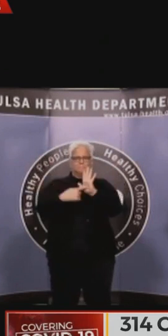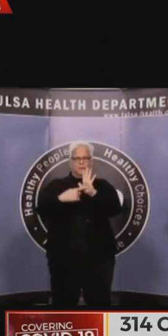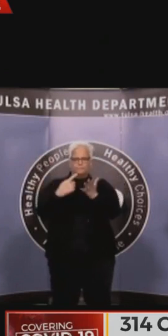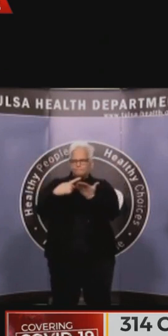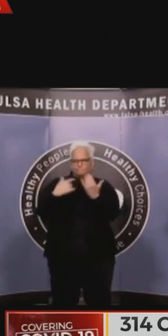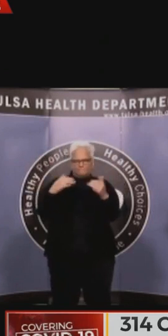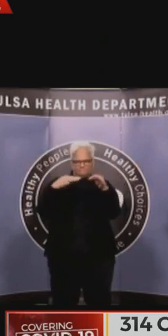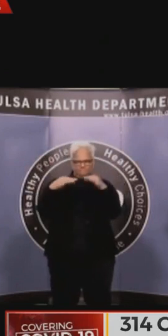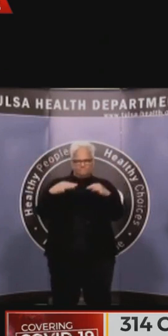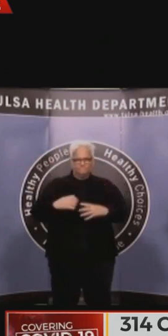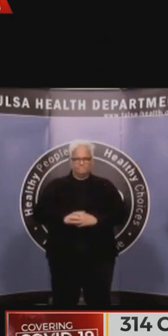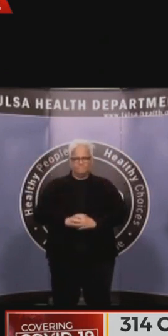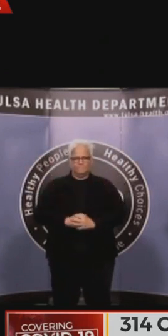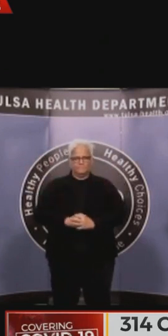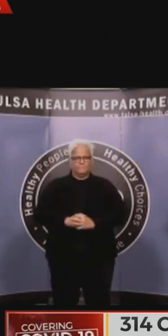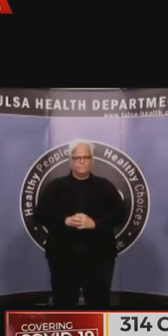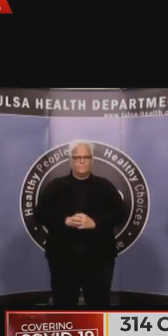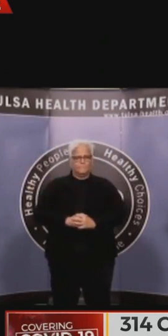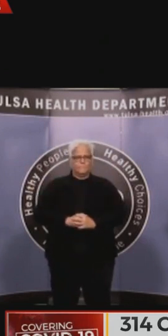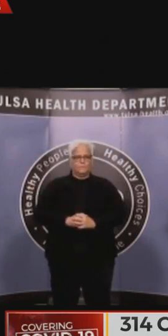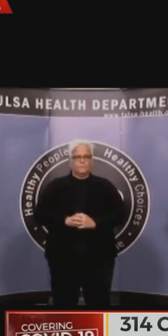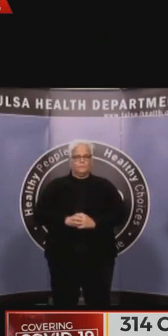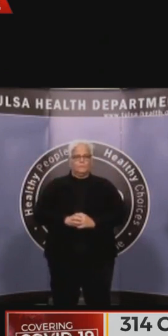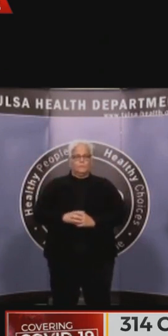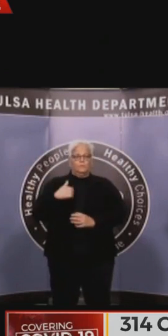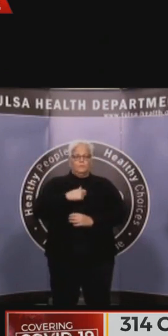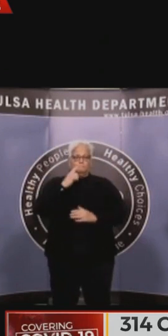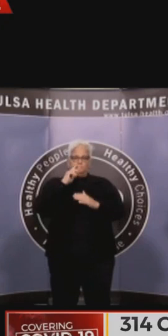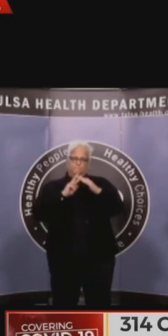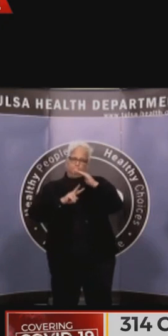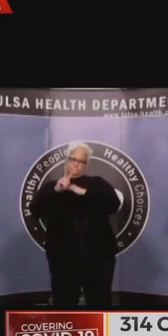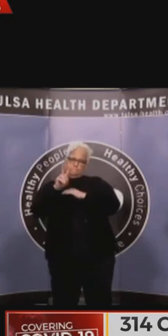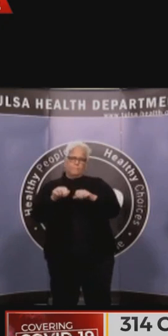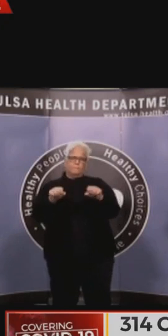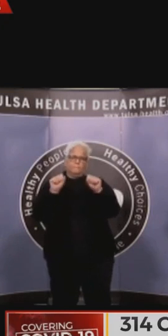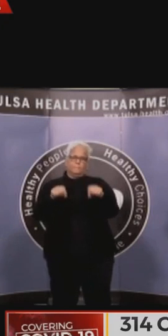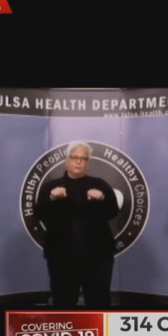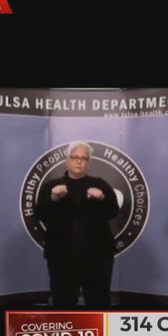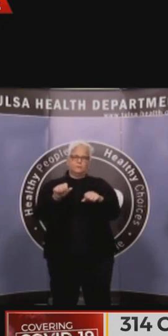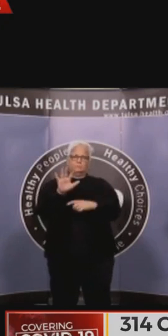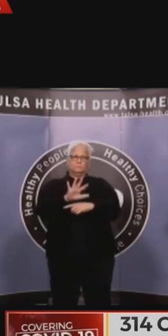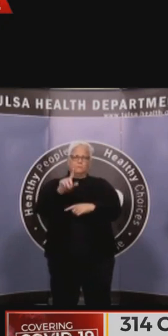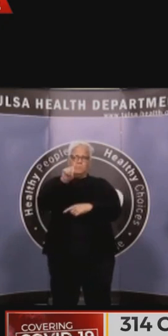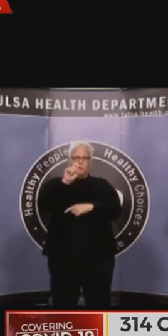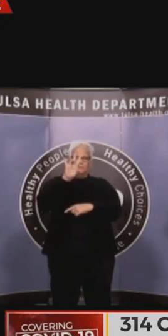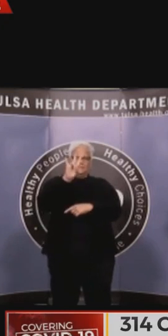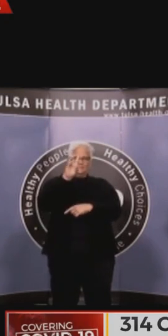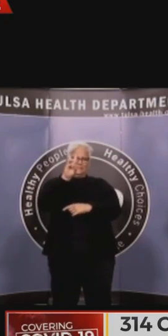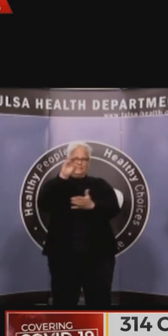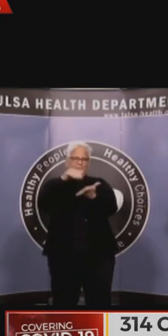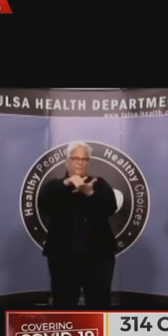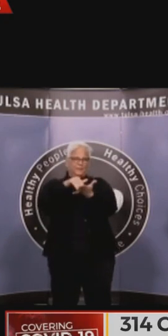176,000 cumulative infections will occur from February to August. This includes people who have all gotten the virus